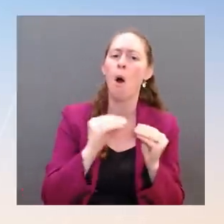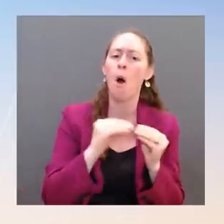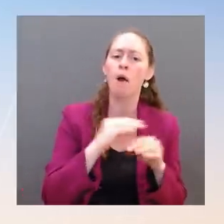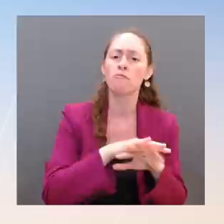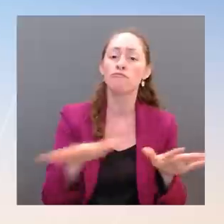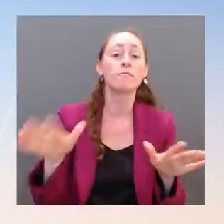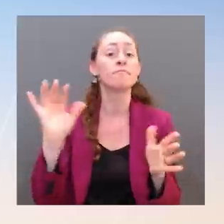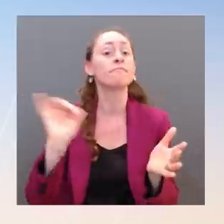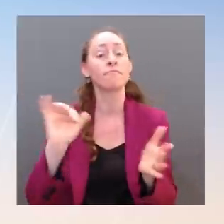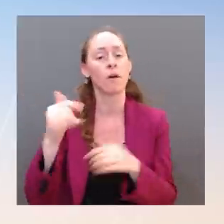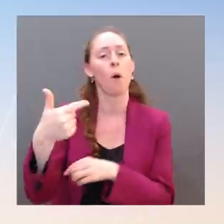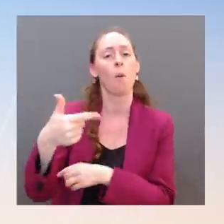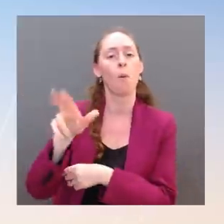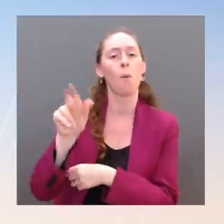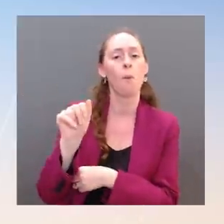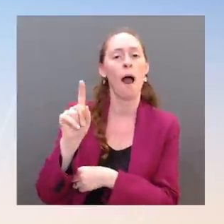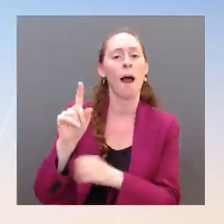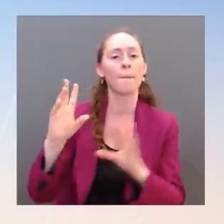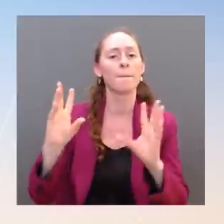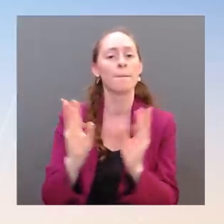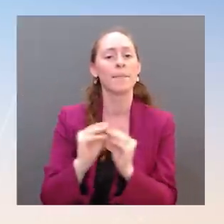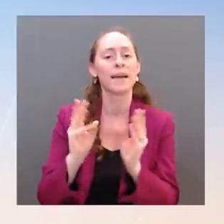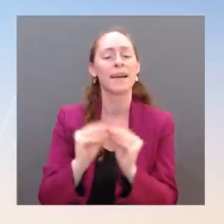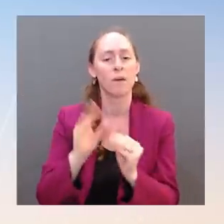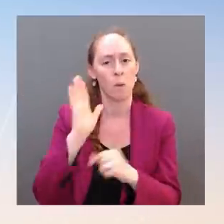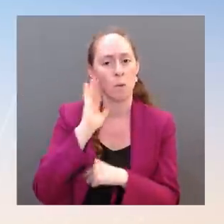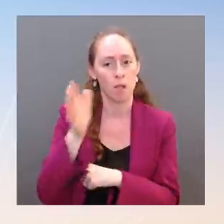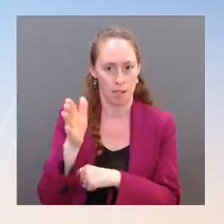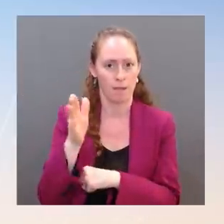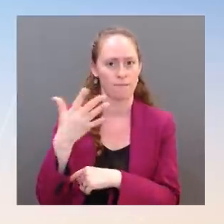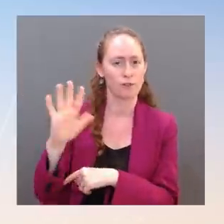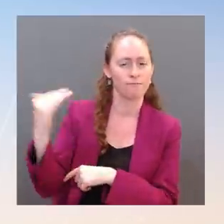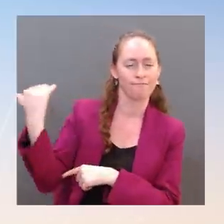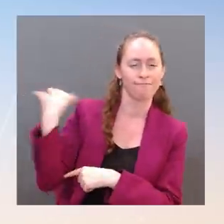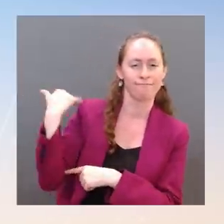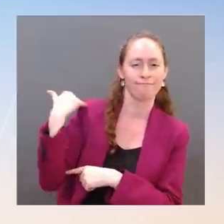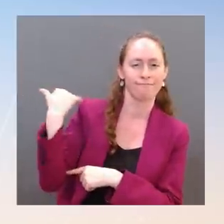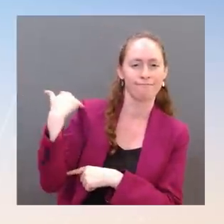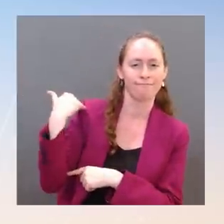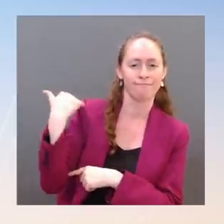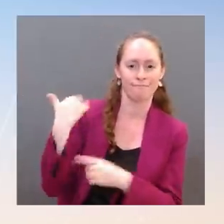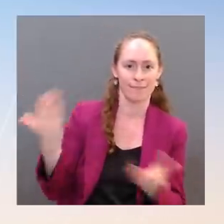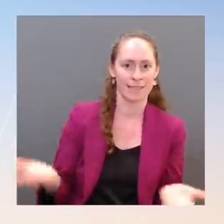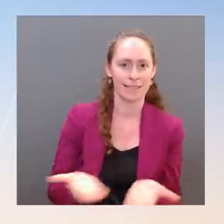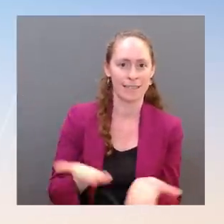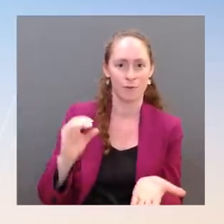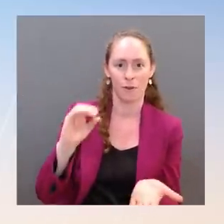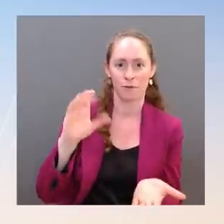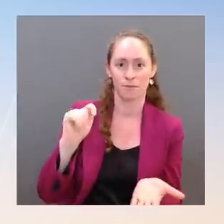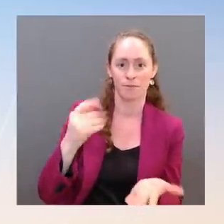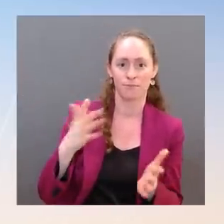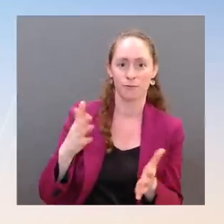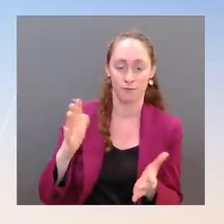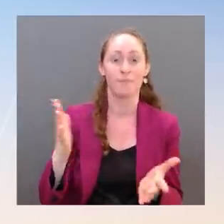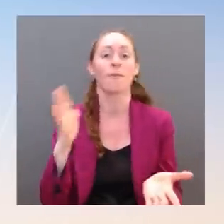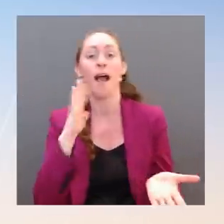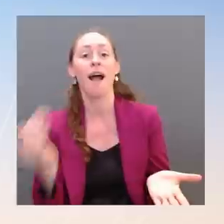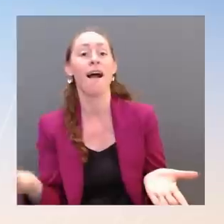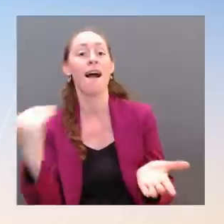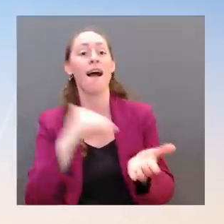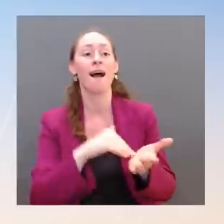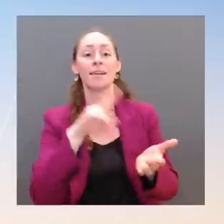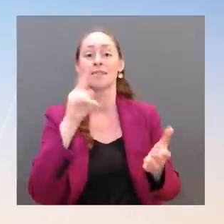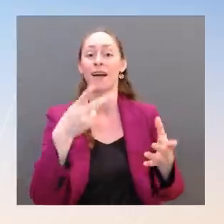Washington last September. He will do this alongside the Prime Minister of Japan, the Prime Minister of India, and the Prime Minister of